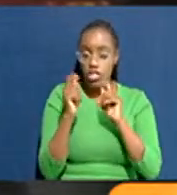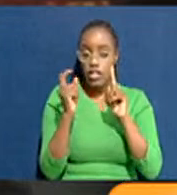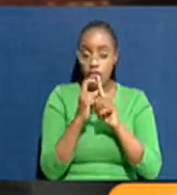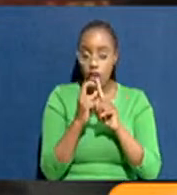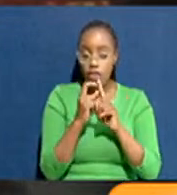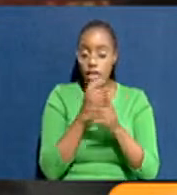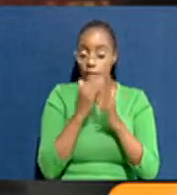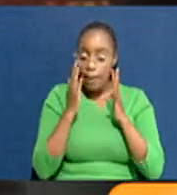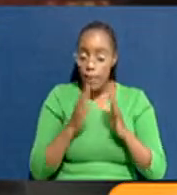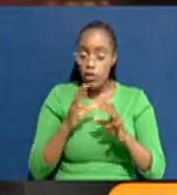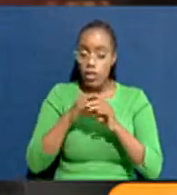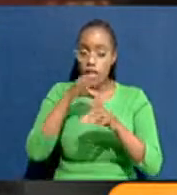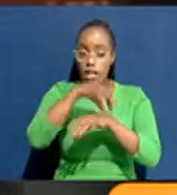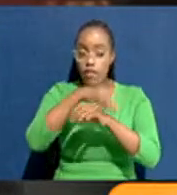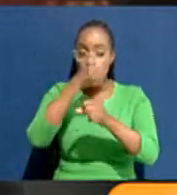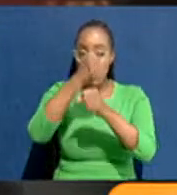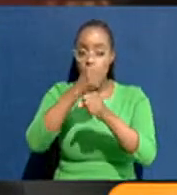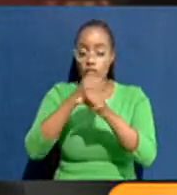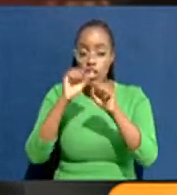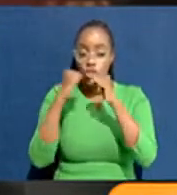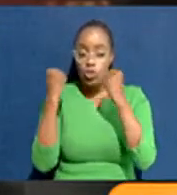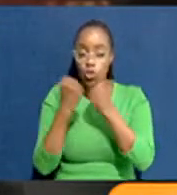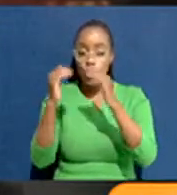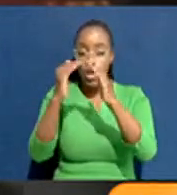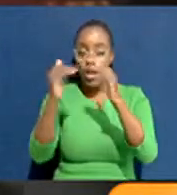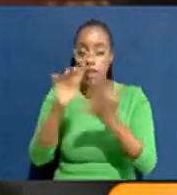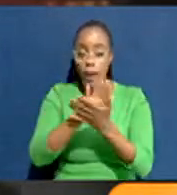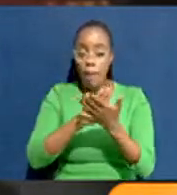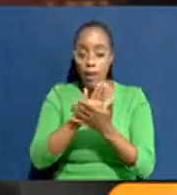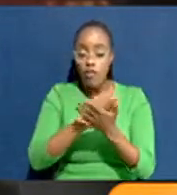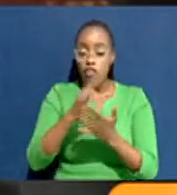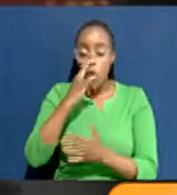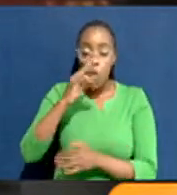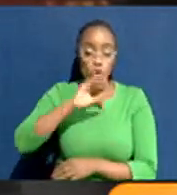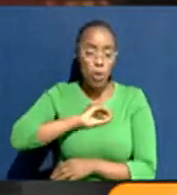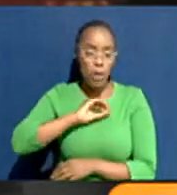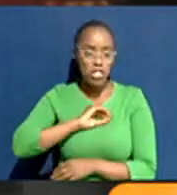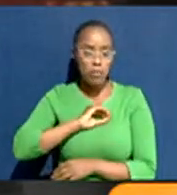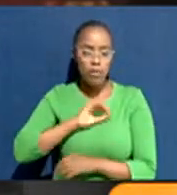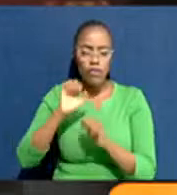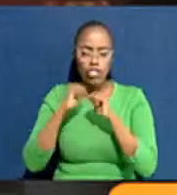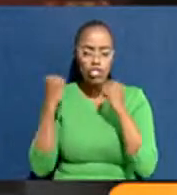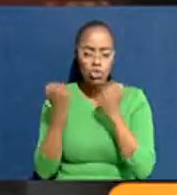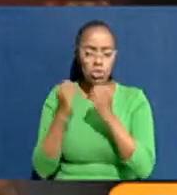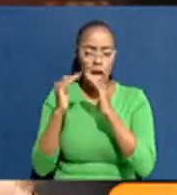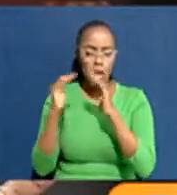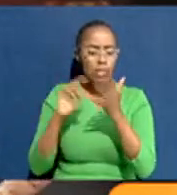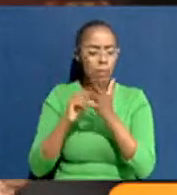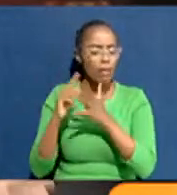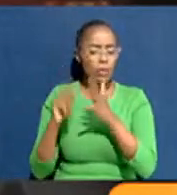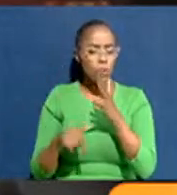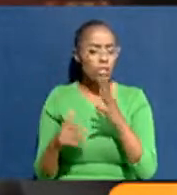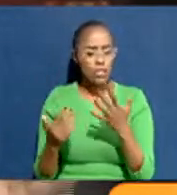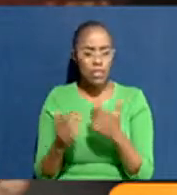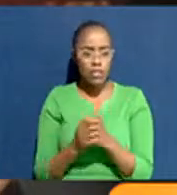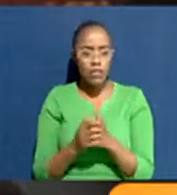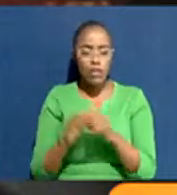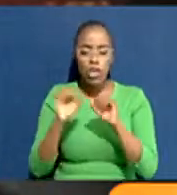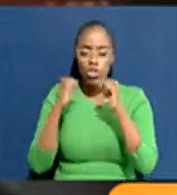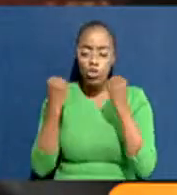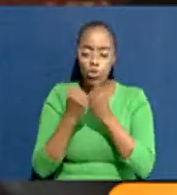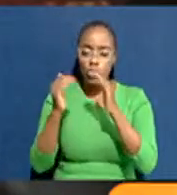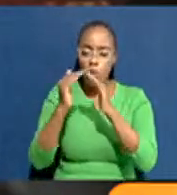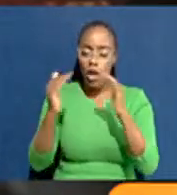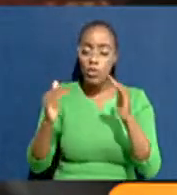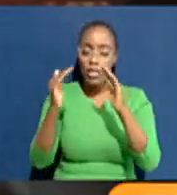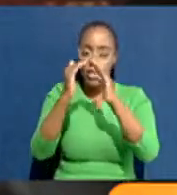nobody on earth who has ever done social housing that is based on home ownership. What is social housing? Social housing. Okay, as we close. Social housing is